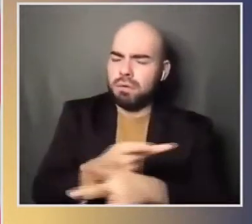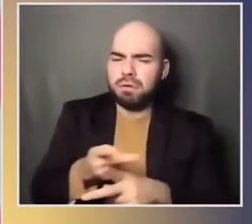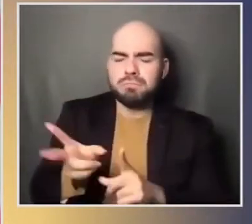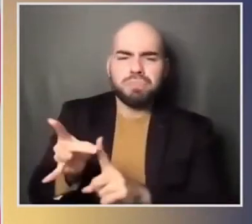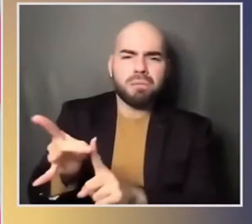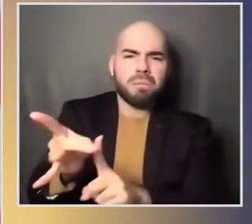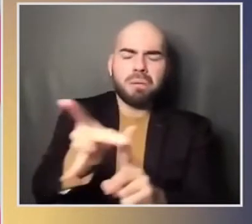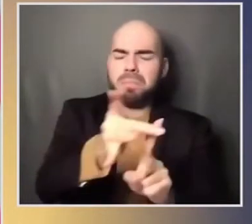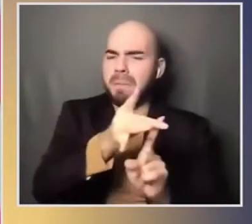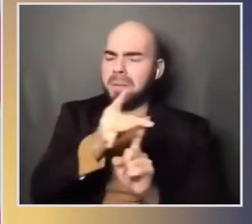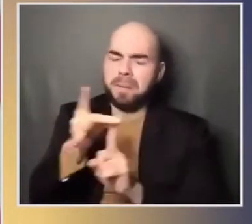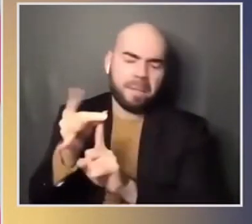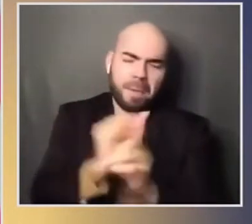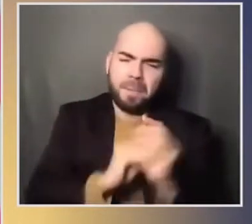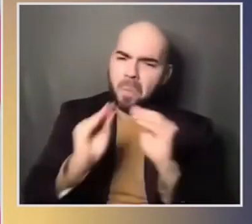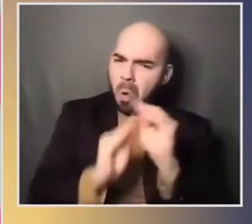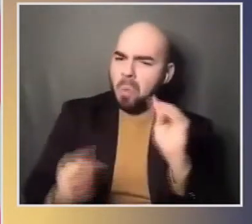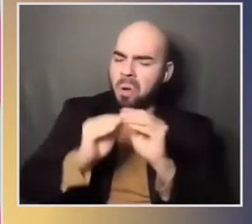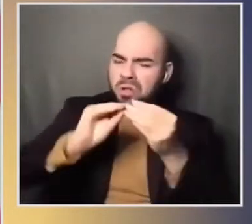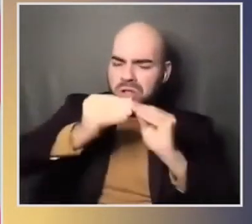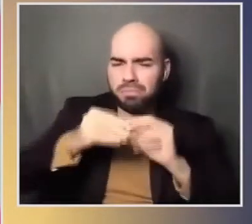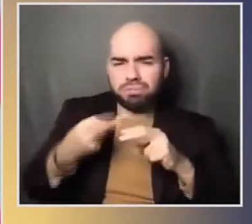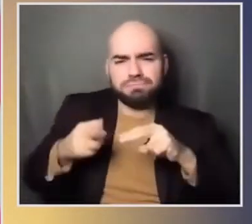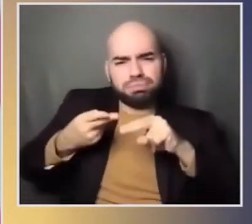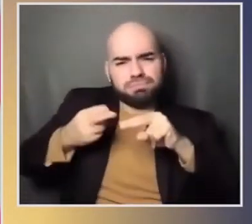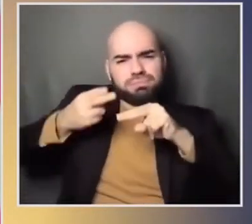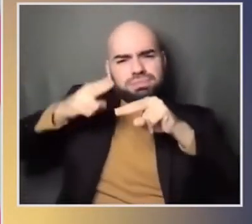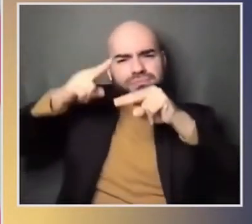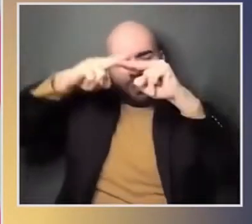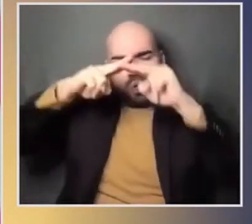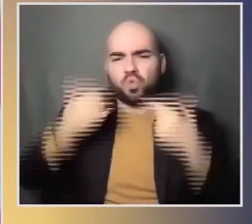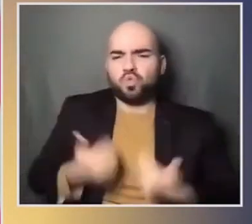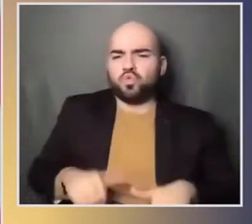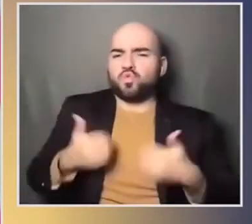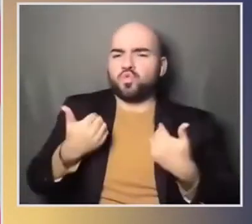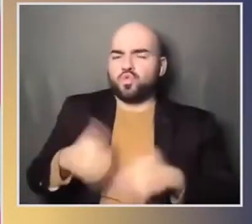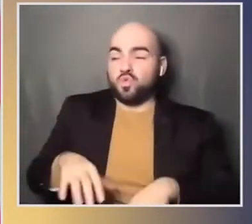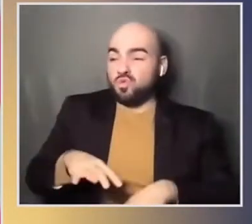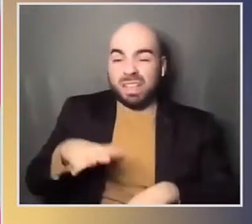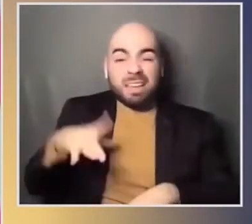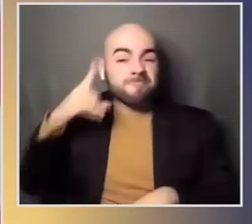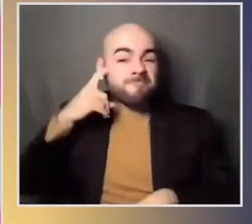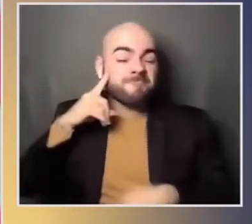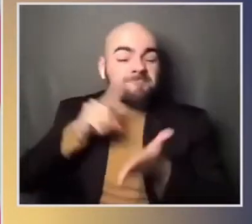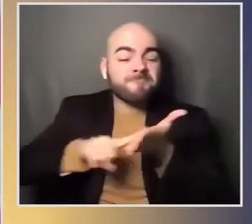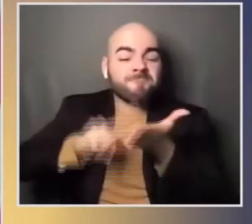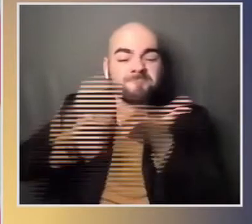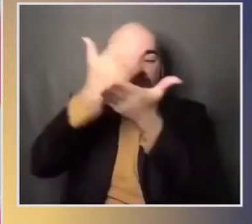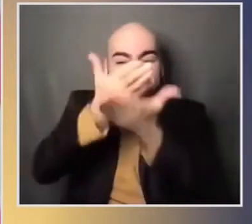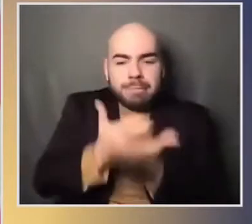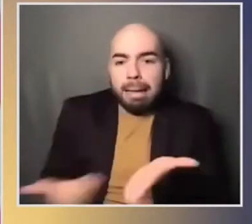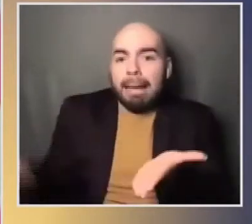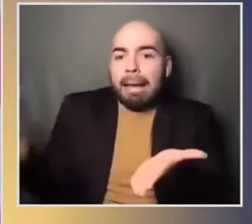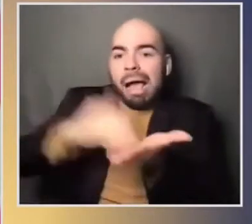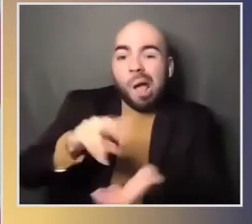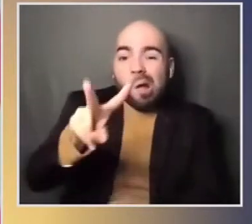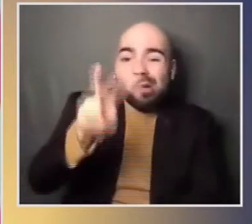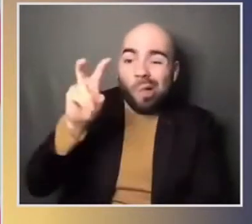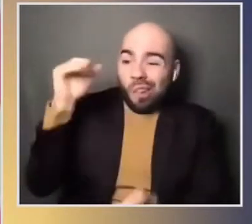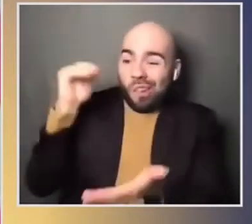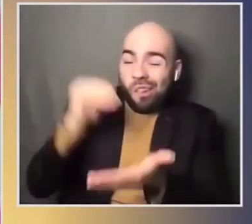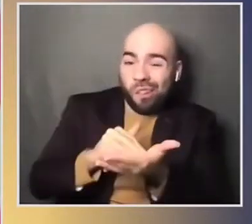success germans hope for a return to smooth selling with their key allies once